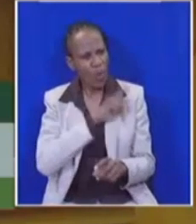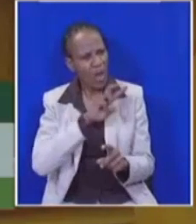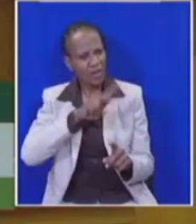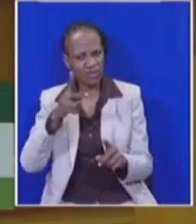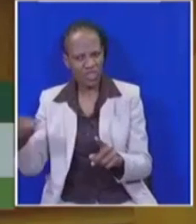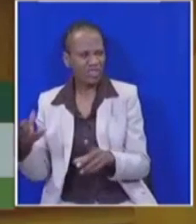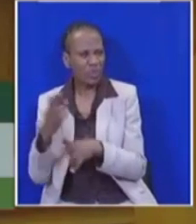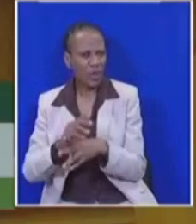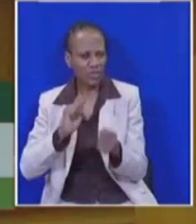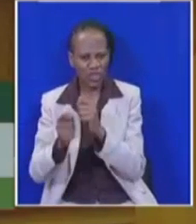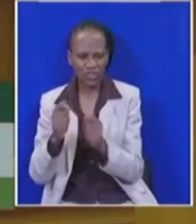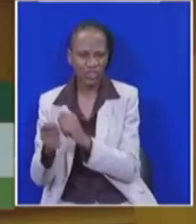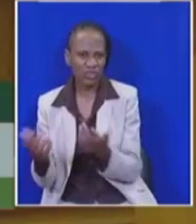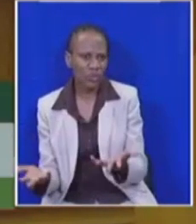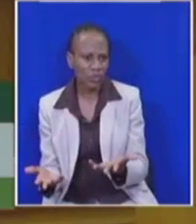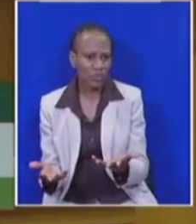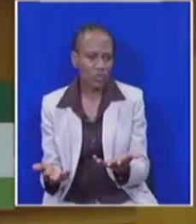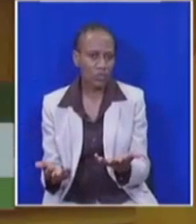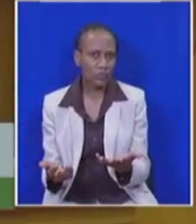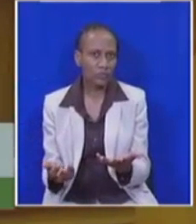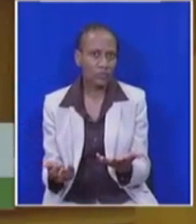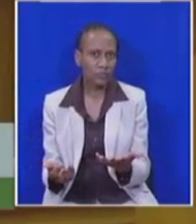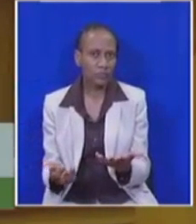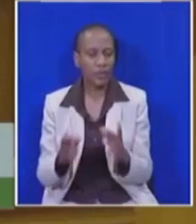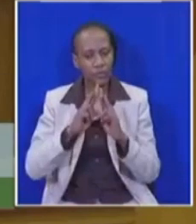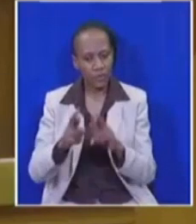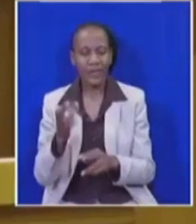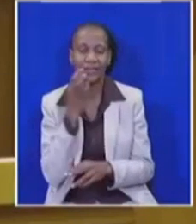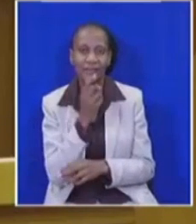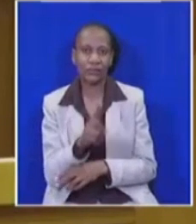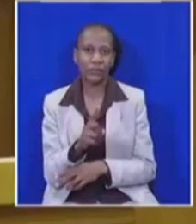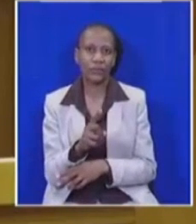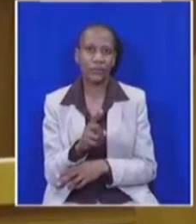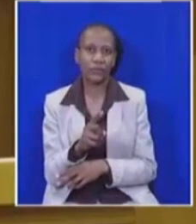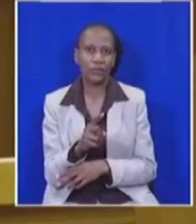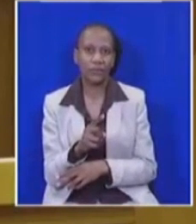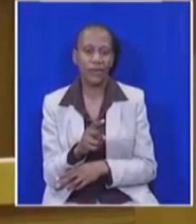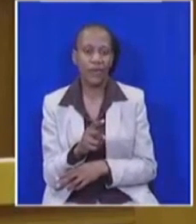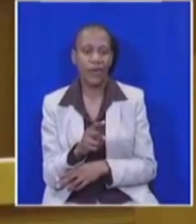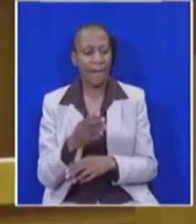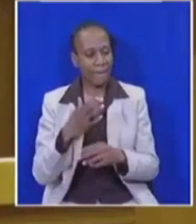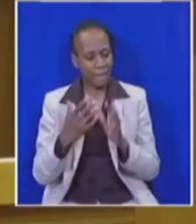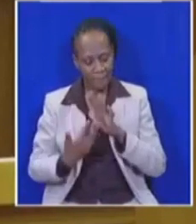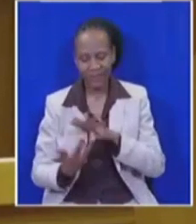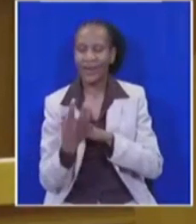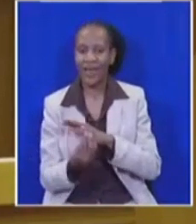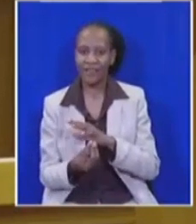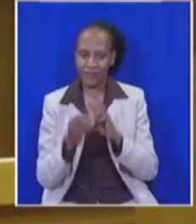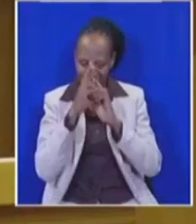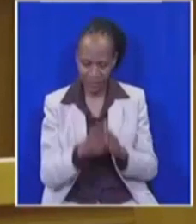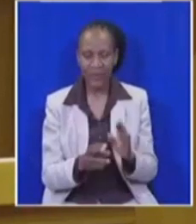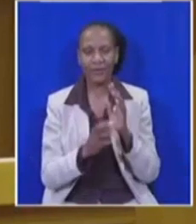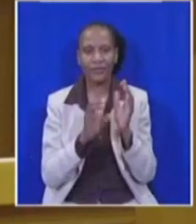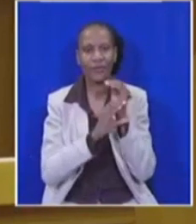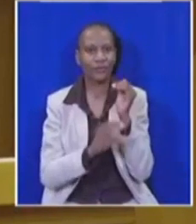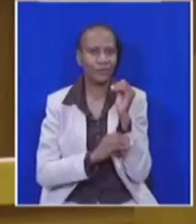is ostensibly a demotion, her reply was that she was passionate about the Constitution. Well, this is a noble value